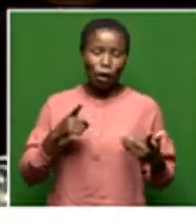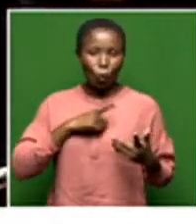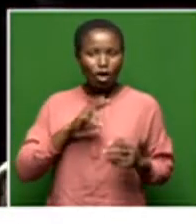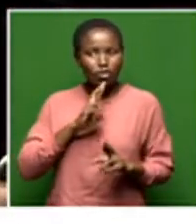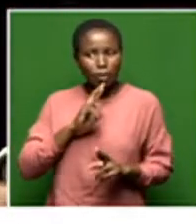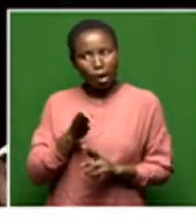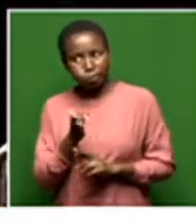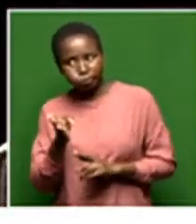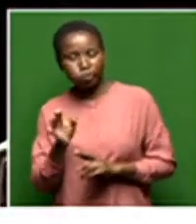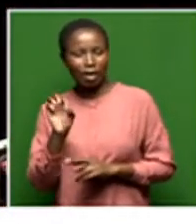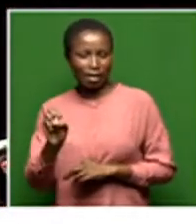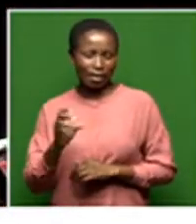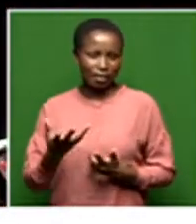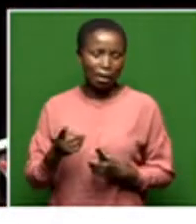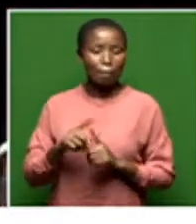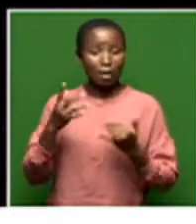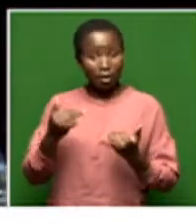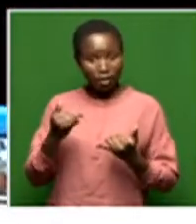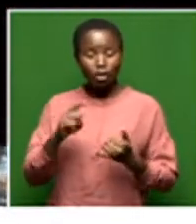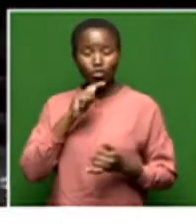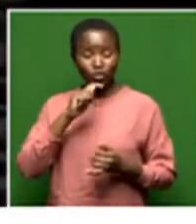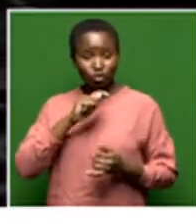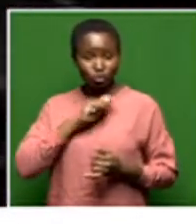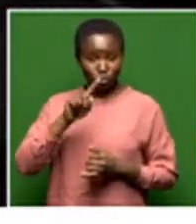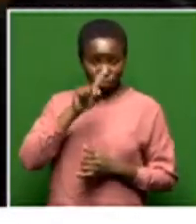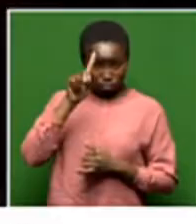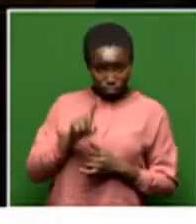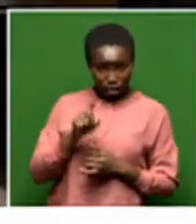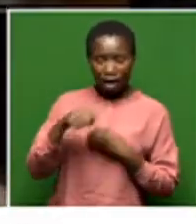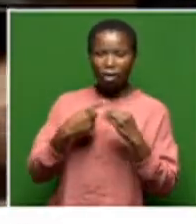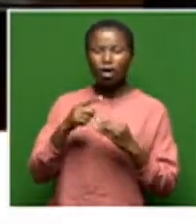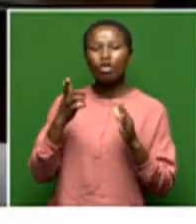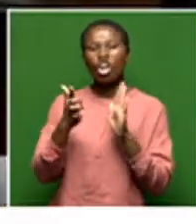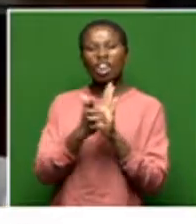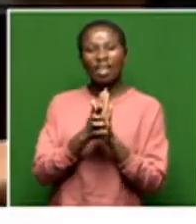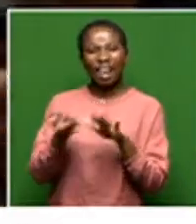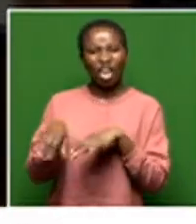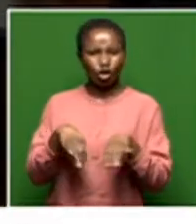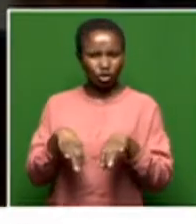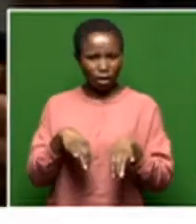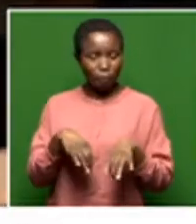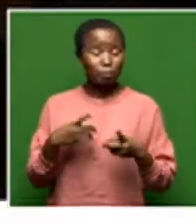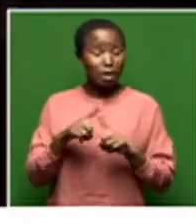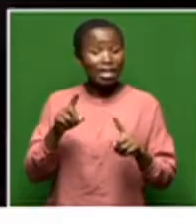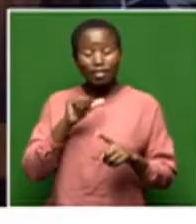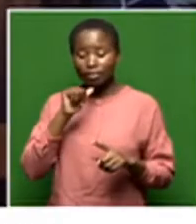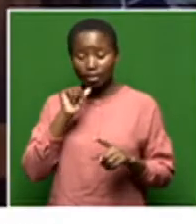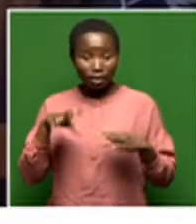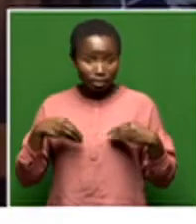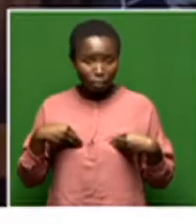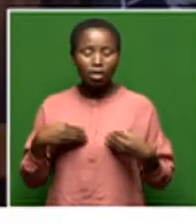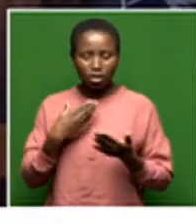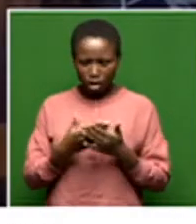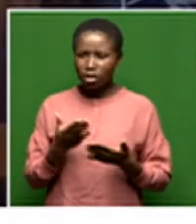is there. The real question mark will be about potential legal action. But even if that is the case, they have the ability